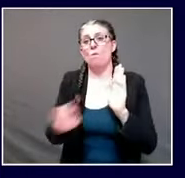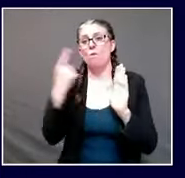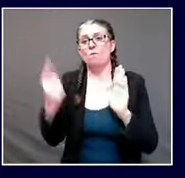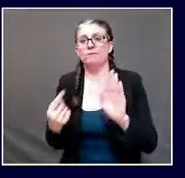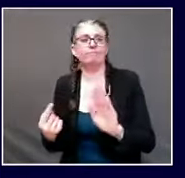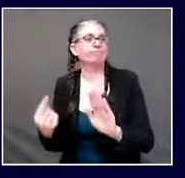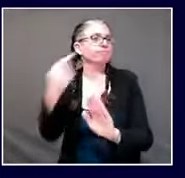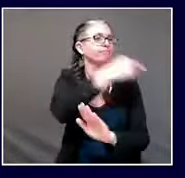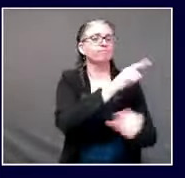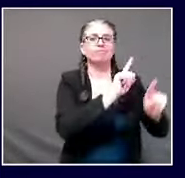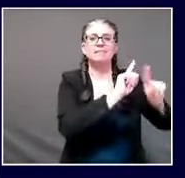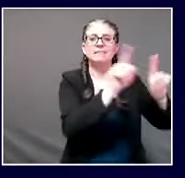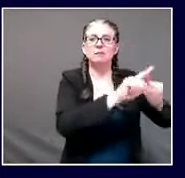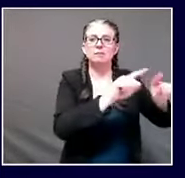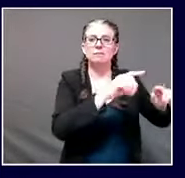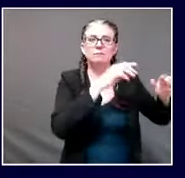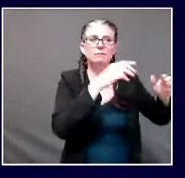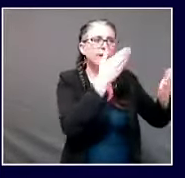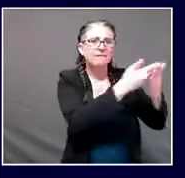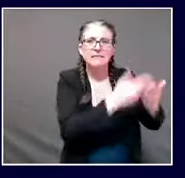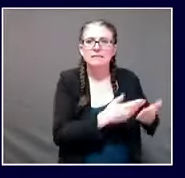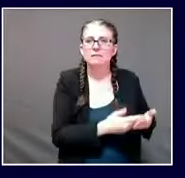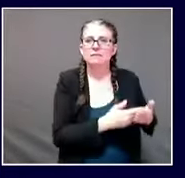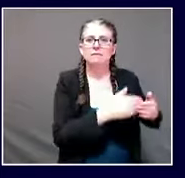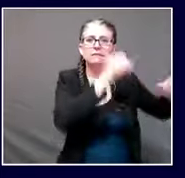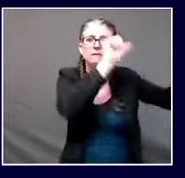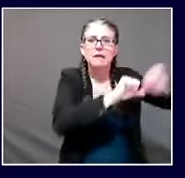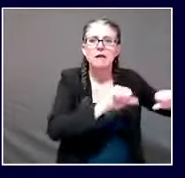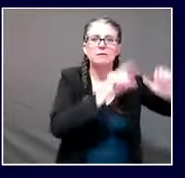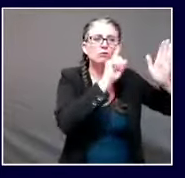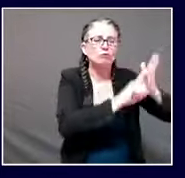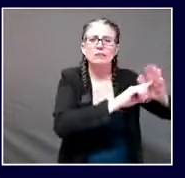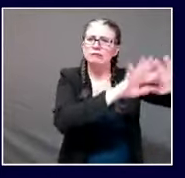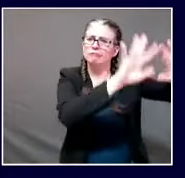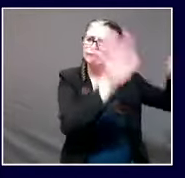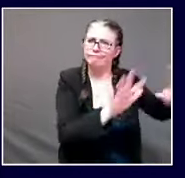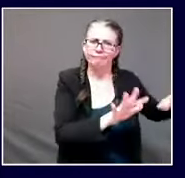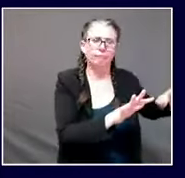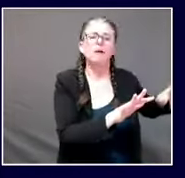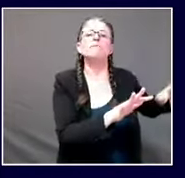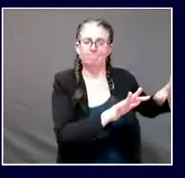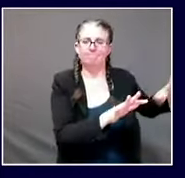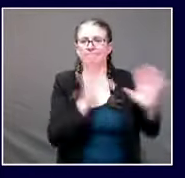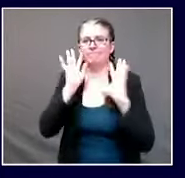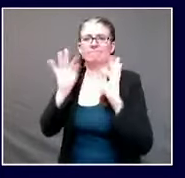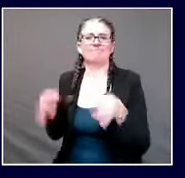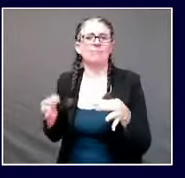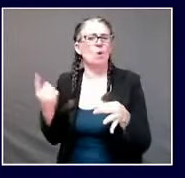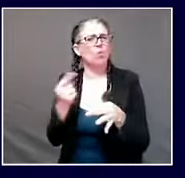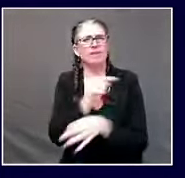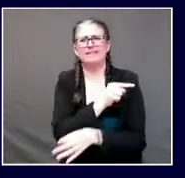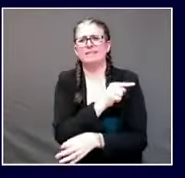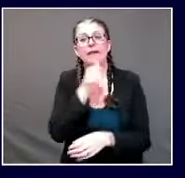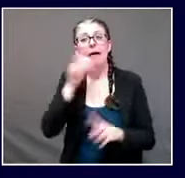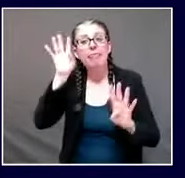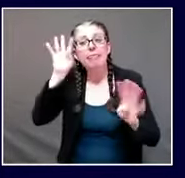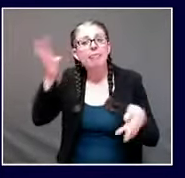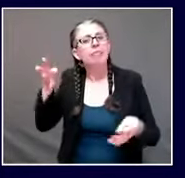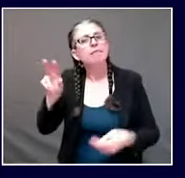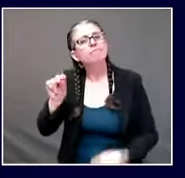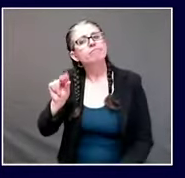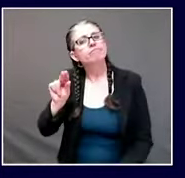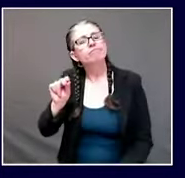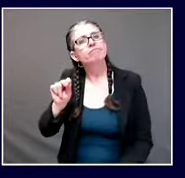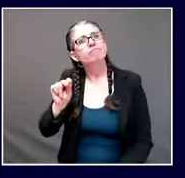situation the the concern that was most prominent in our mind was the situations that we know have generated